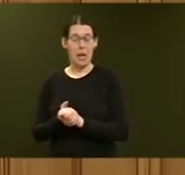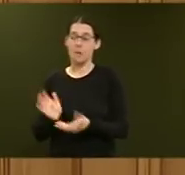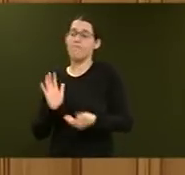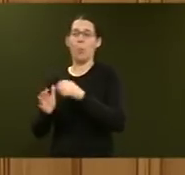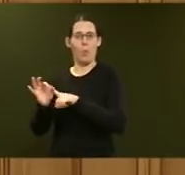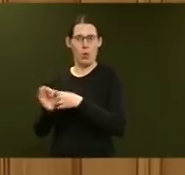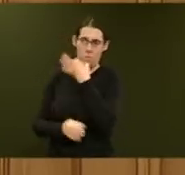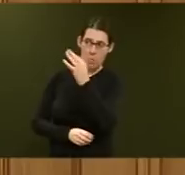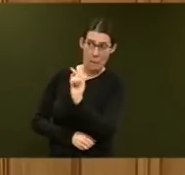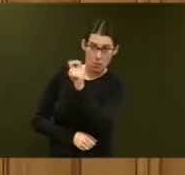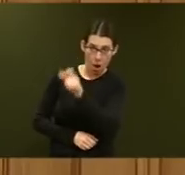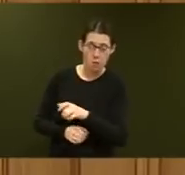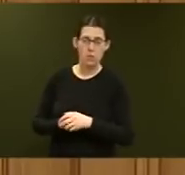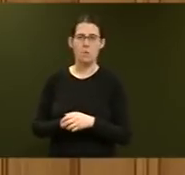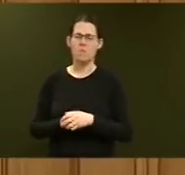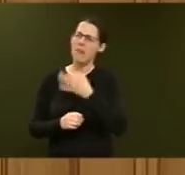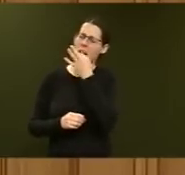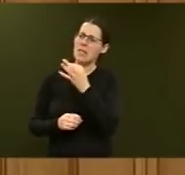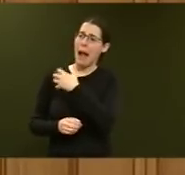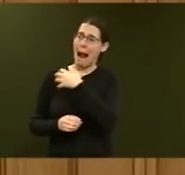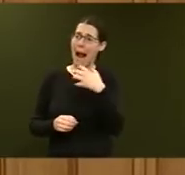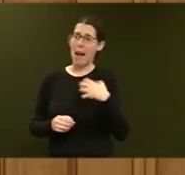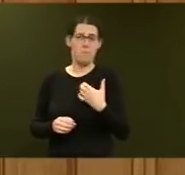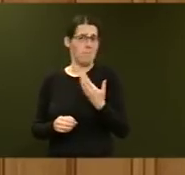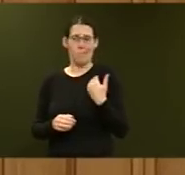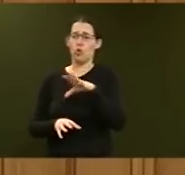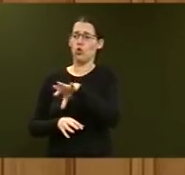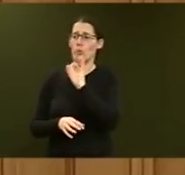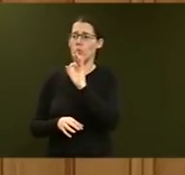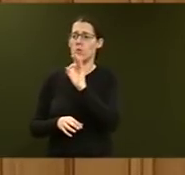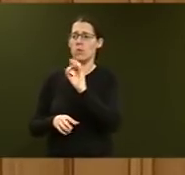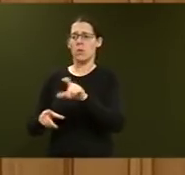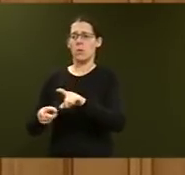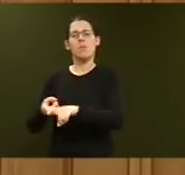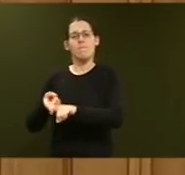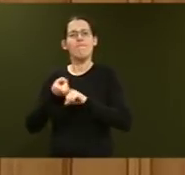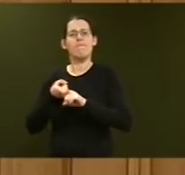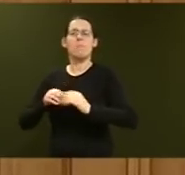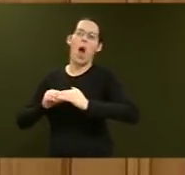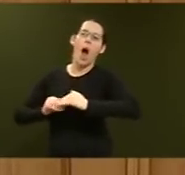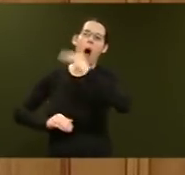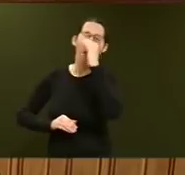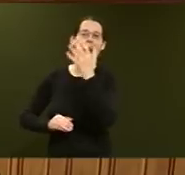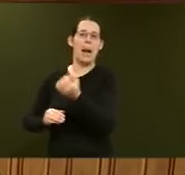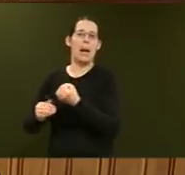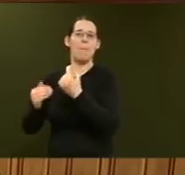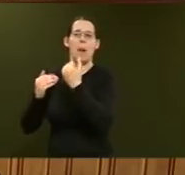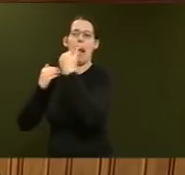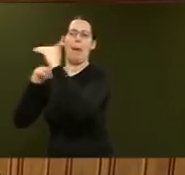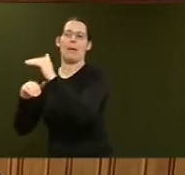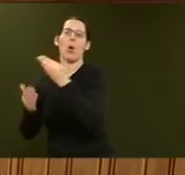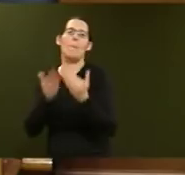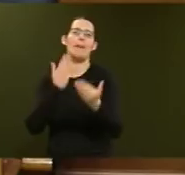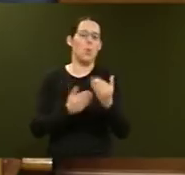Supplementary to the Minister, why did the Government choose to adopt a higher income limit than the KiwiSaver HomeStart grant? The